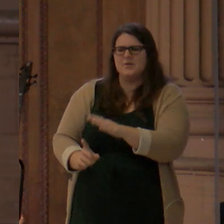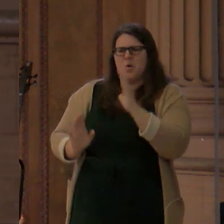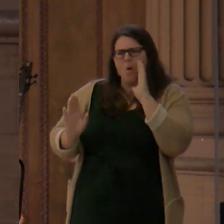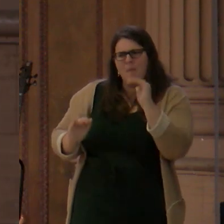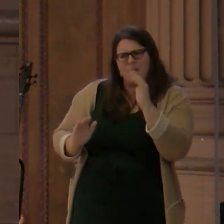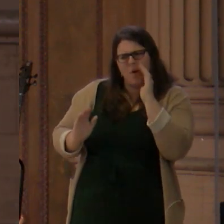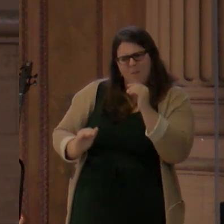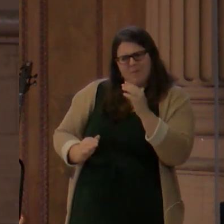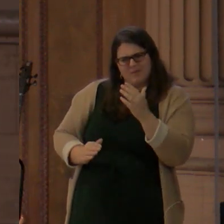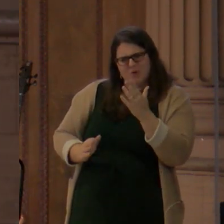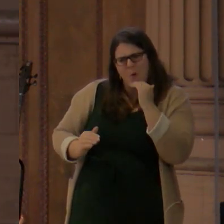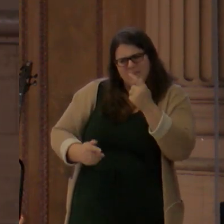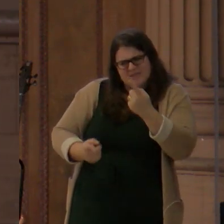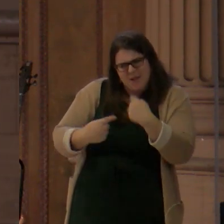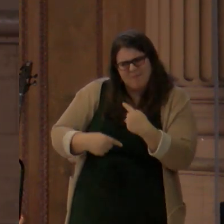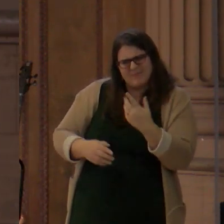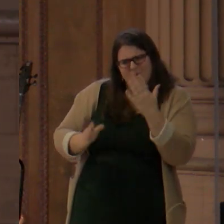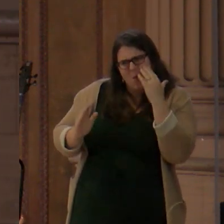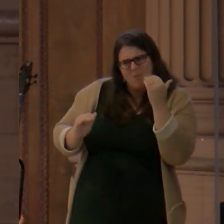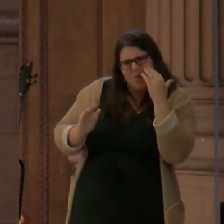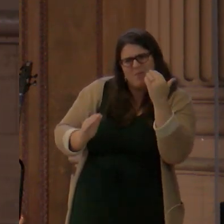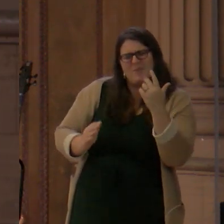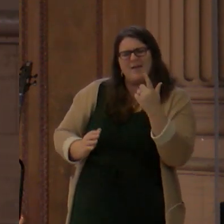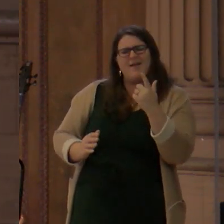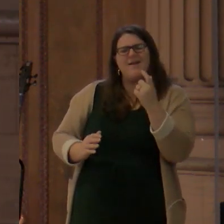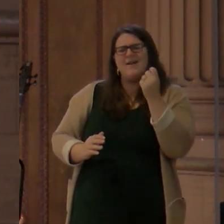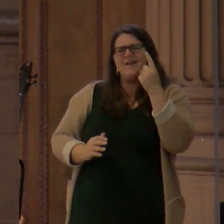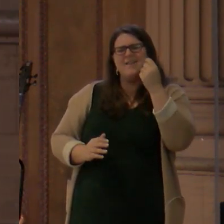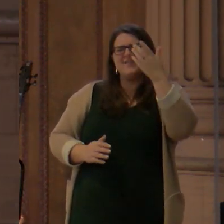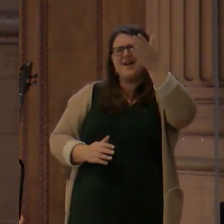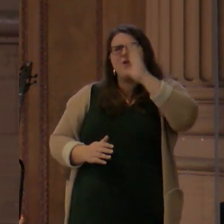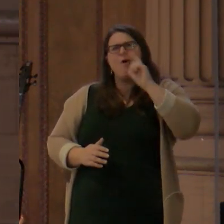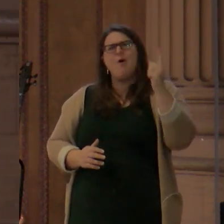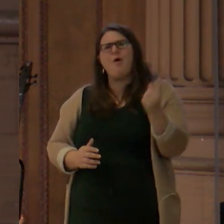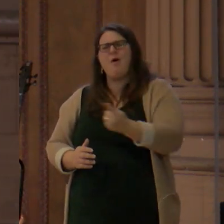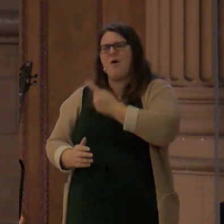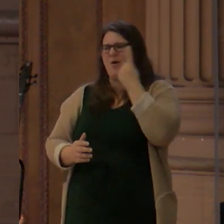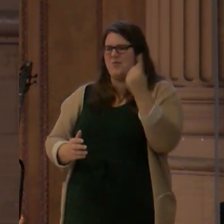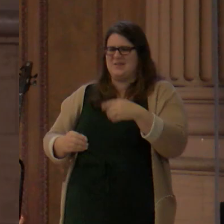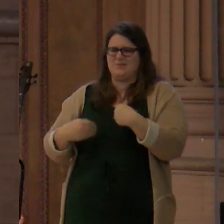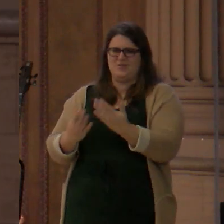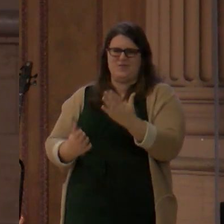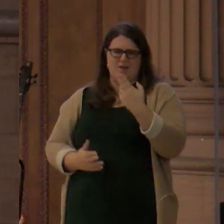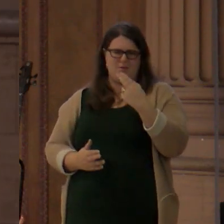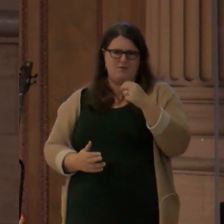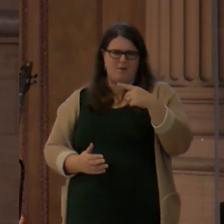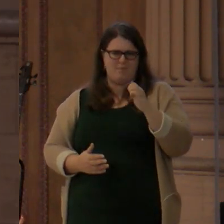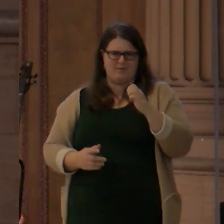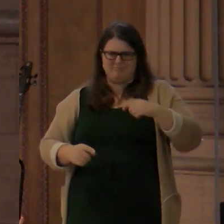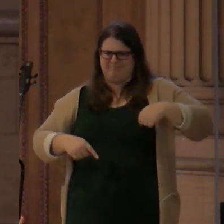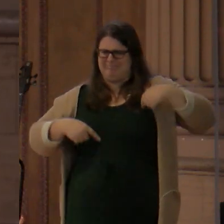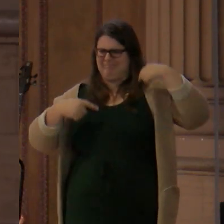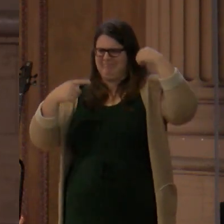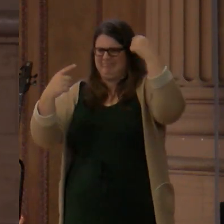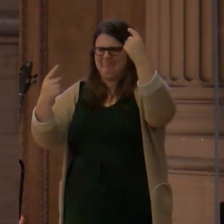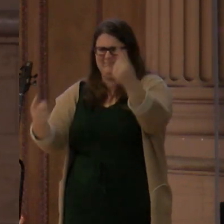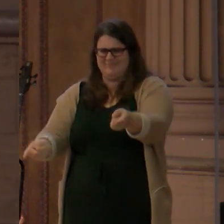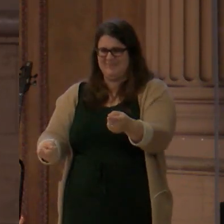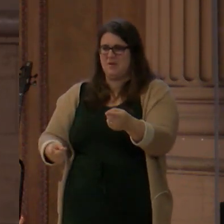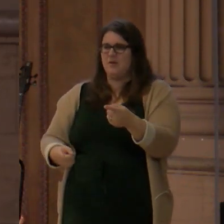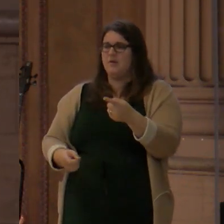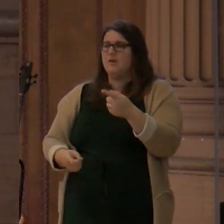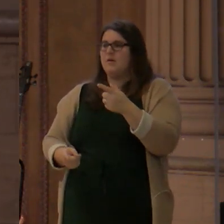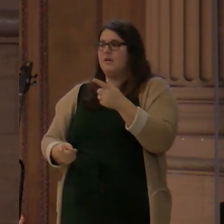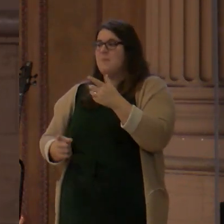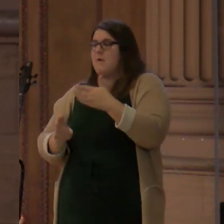we're going to see that there was always hope for mankind, for God's people, from the very beginning, even immediately